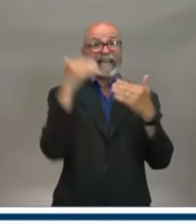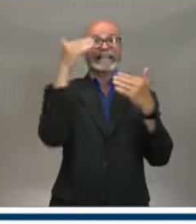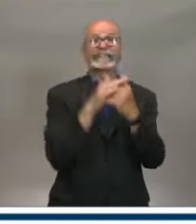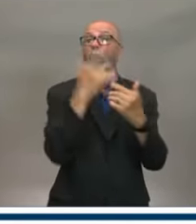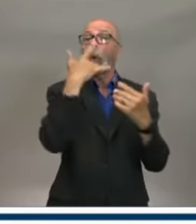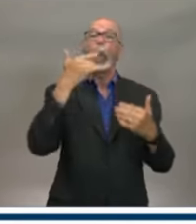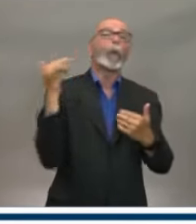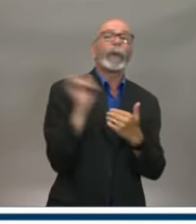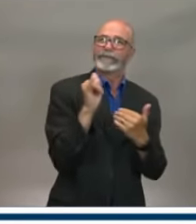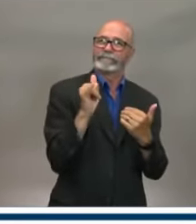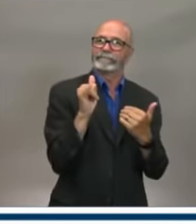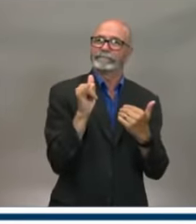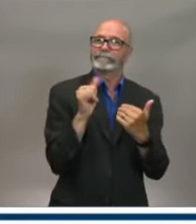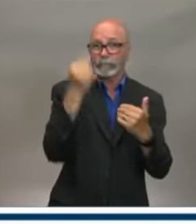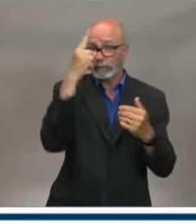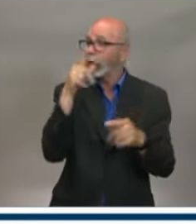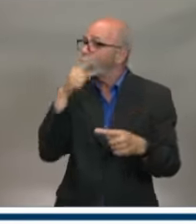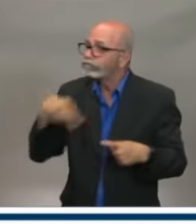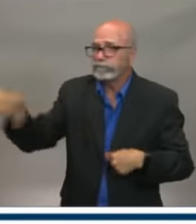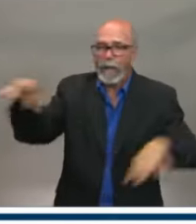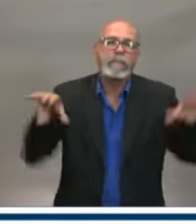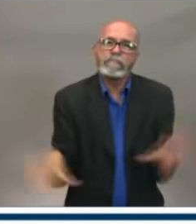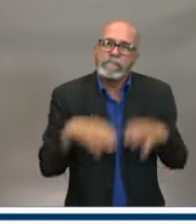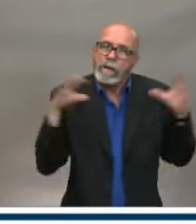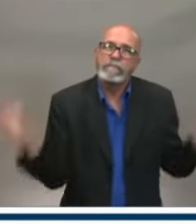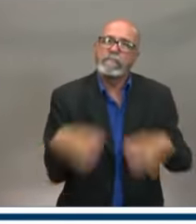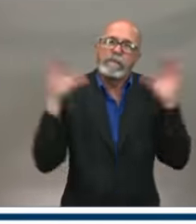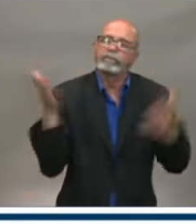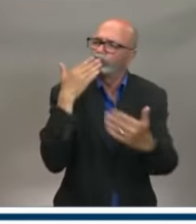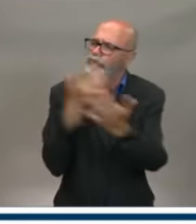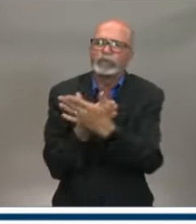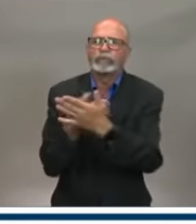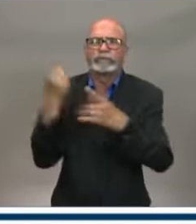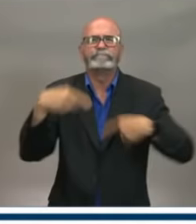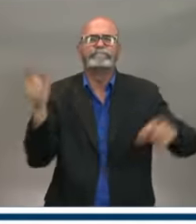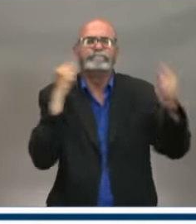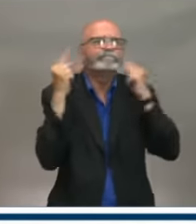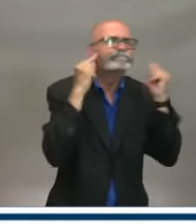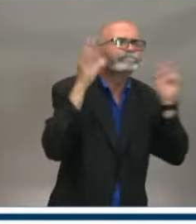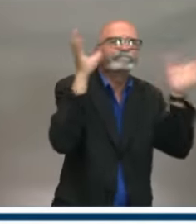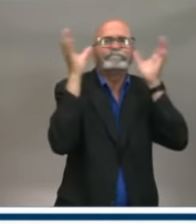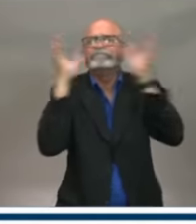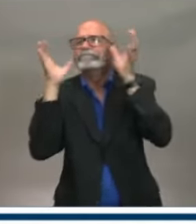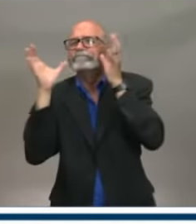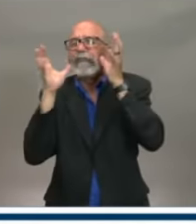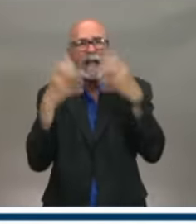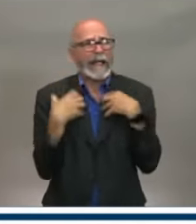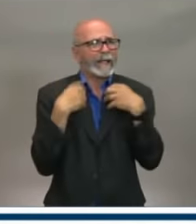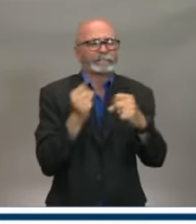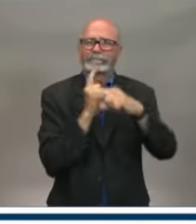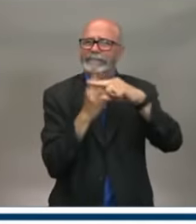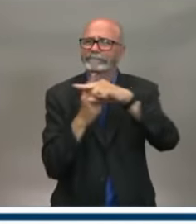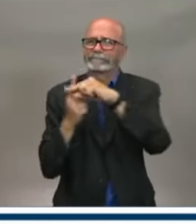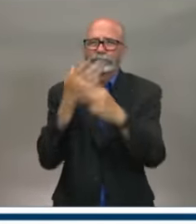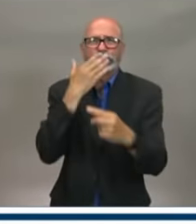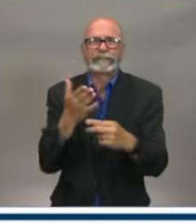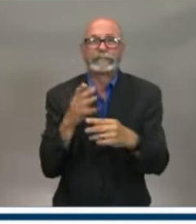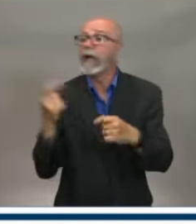for continuing to follow the advice of public health. Today, I'm announcing that parts of our economy are ready to restart.